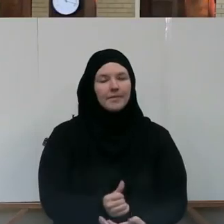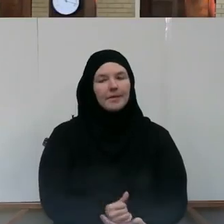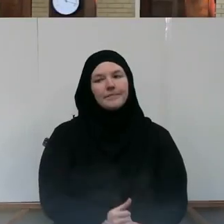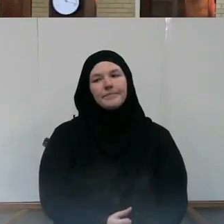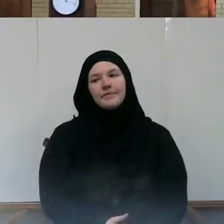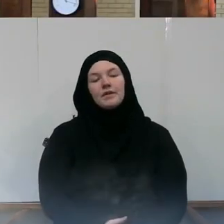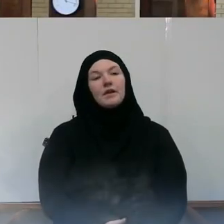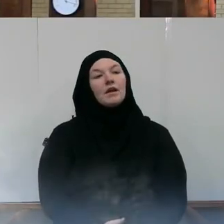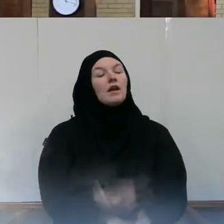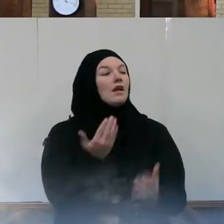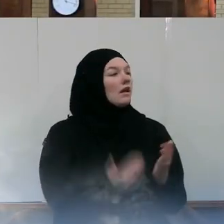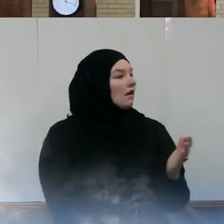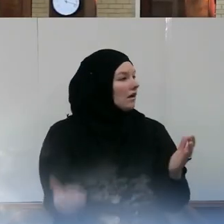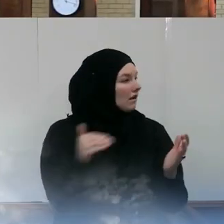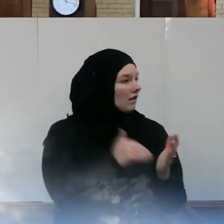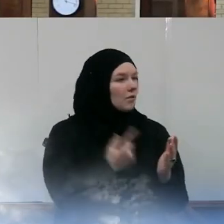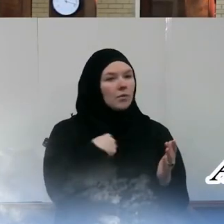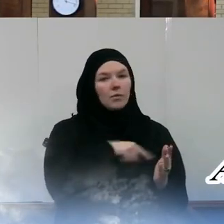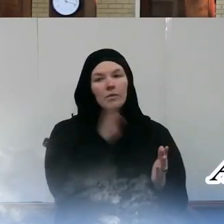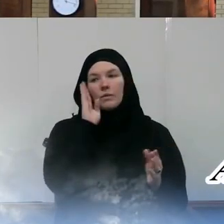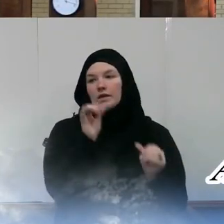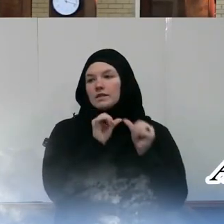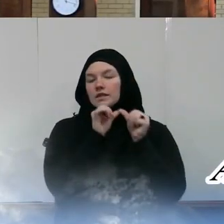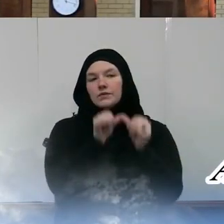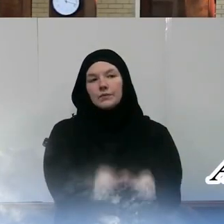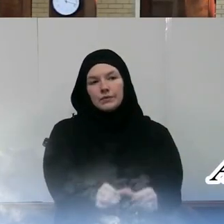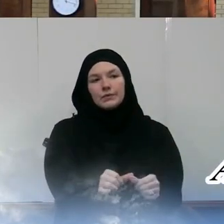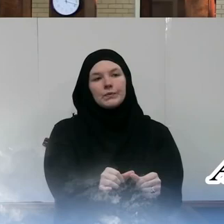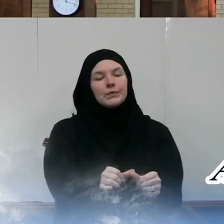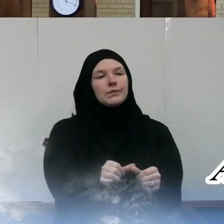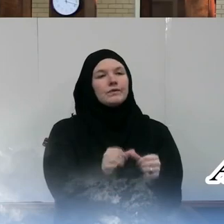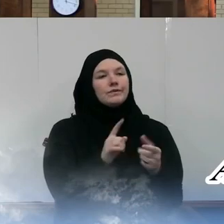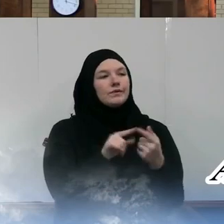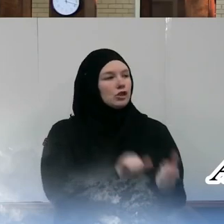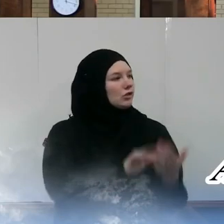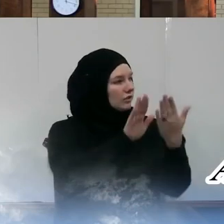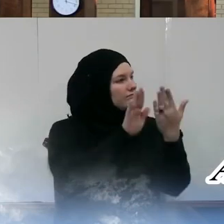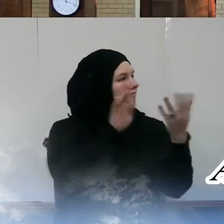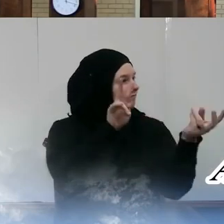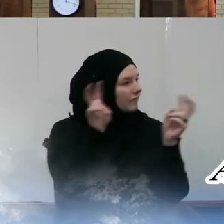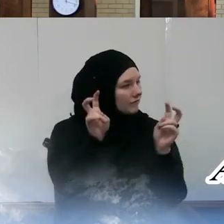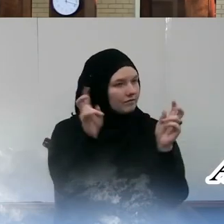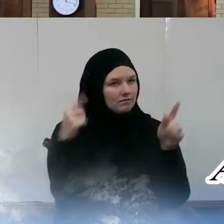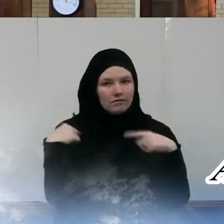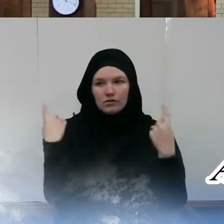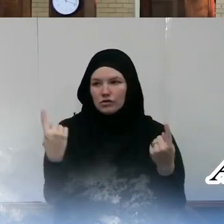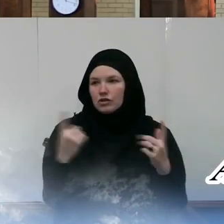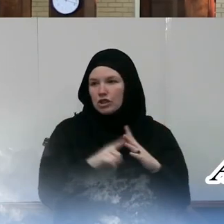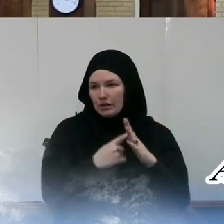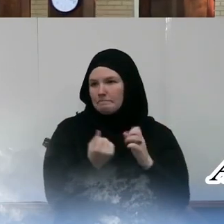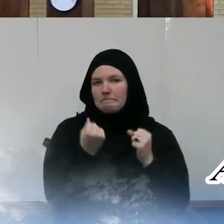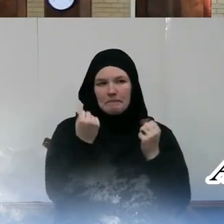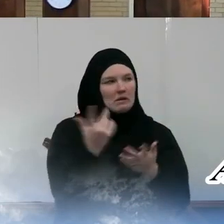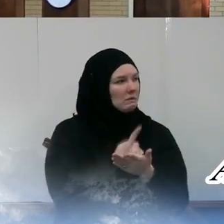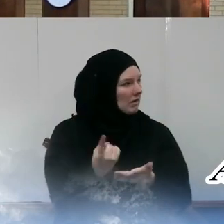Again, we are continuing to tackle the issue that we have started several weeks